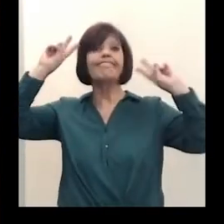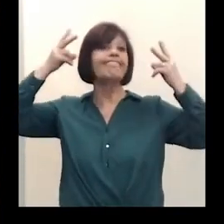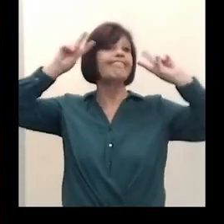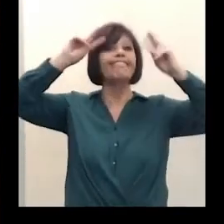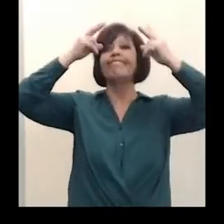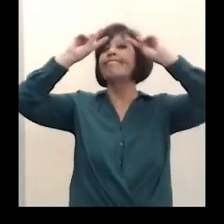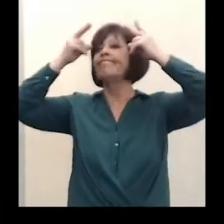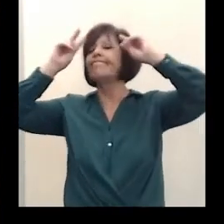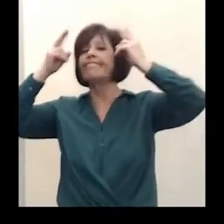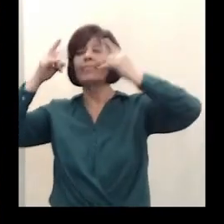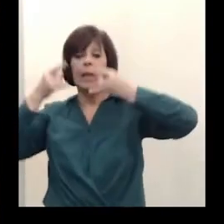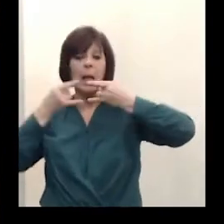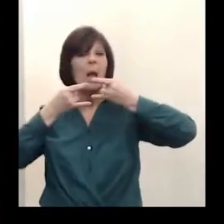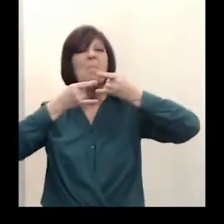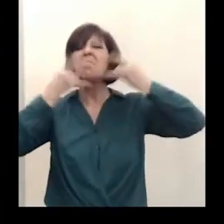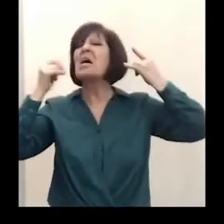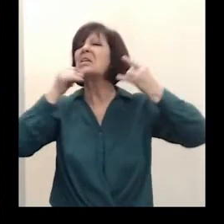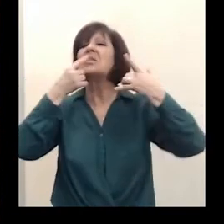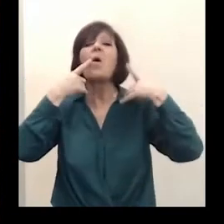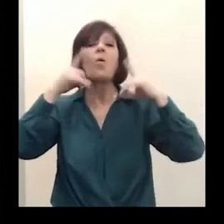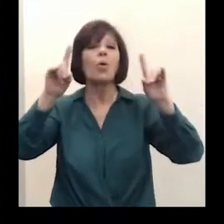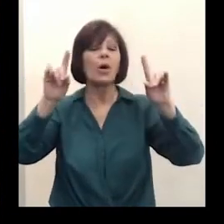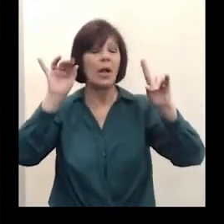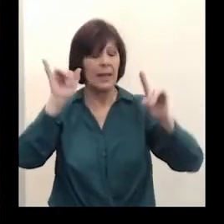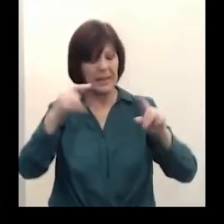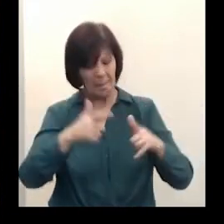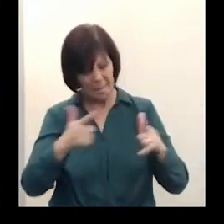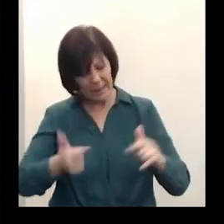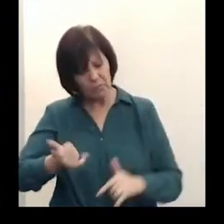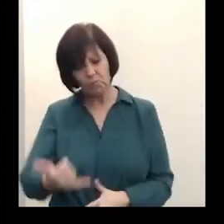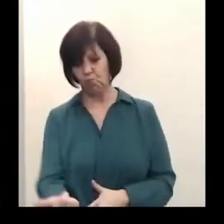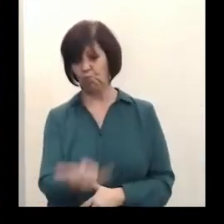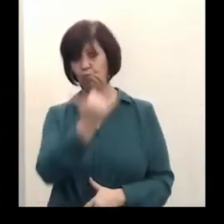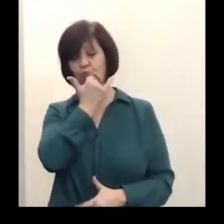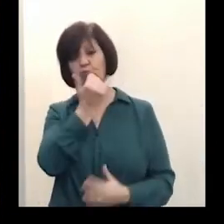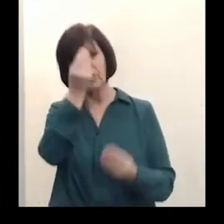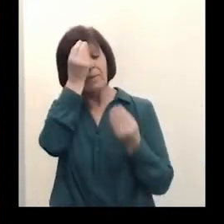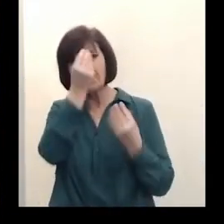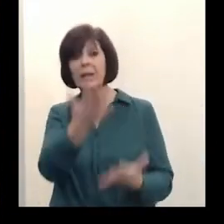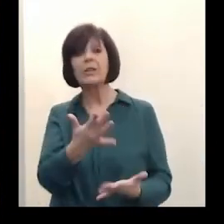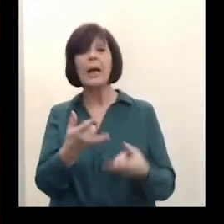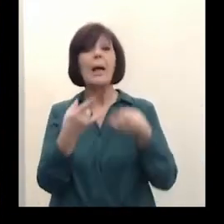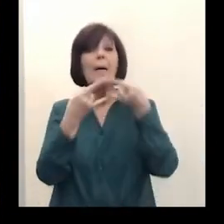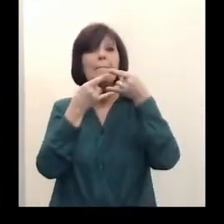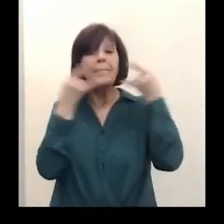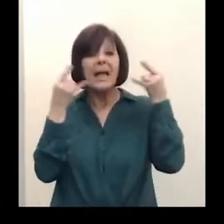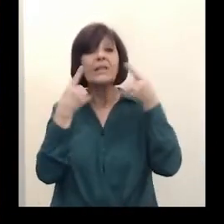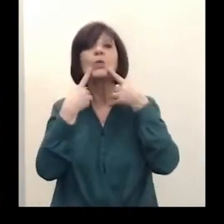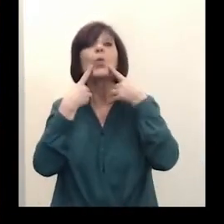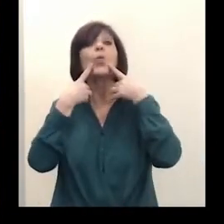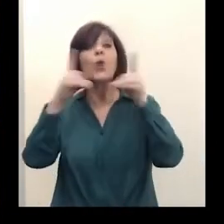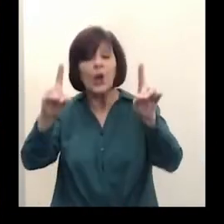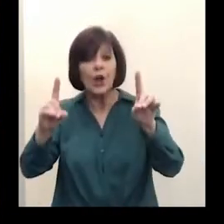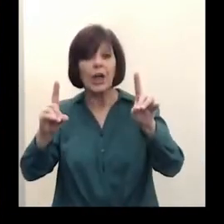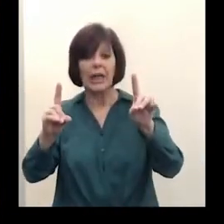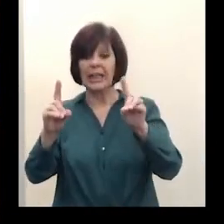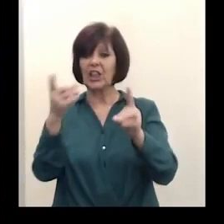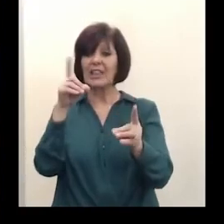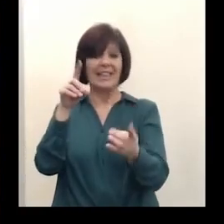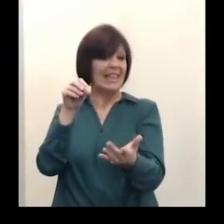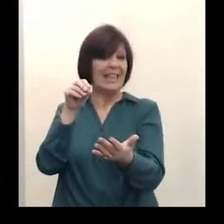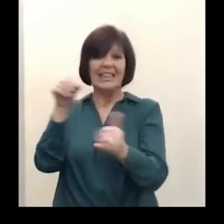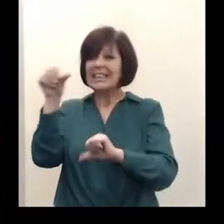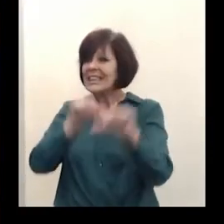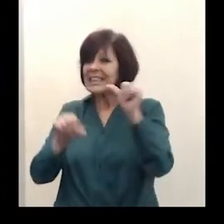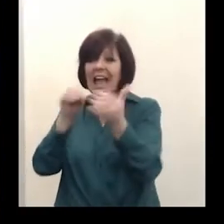work is one of the biggest pieces of misinformation in this pandemic. Masks work, there are scientific data, there's anecdotal